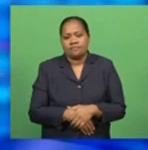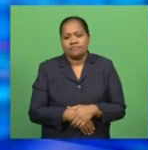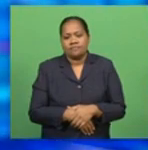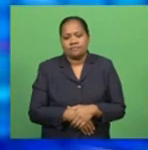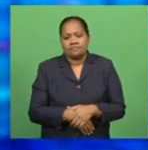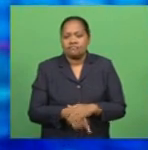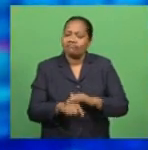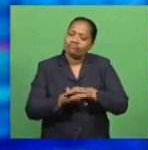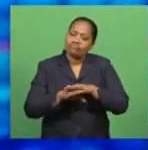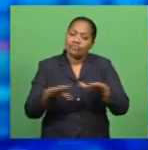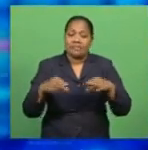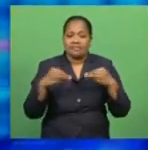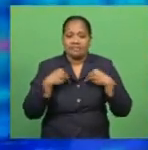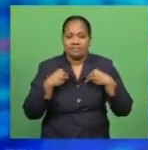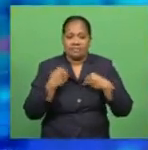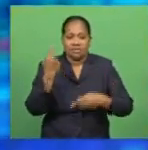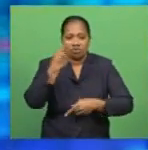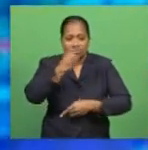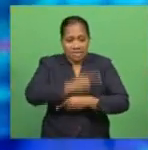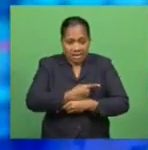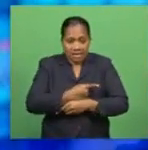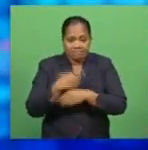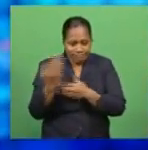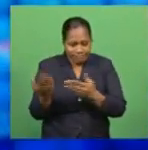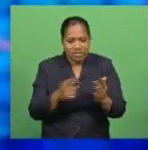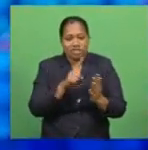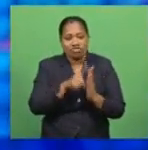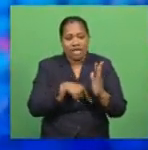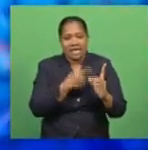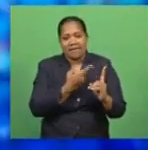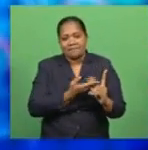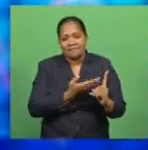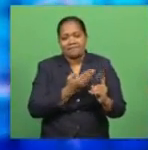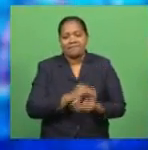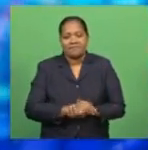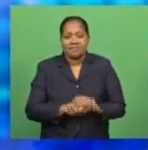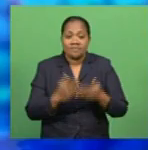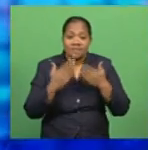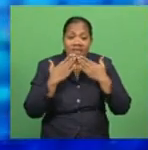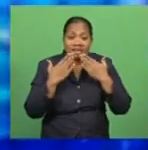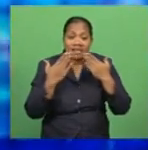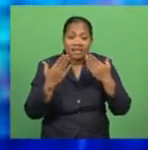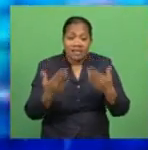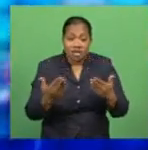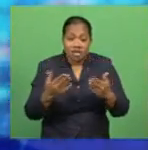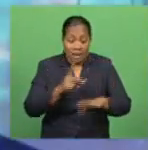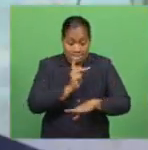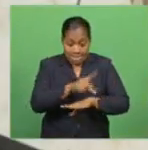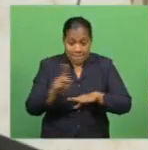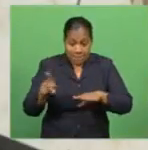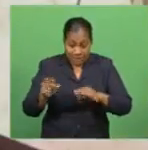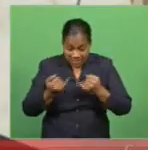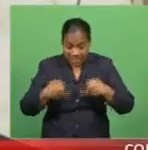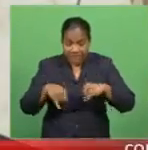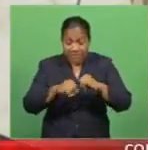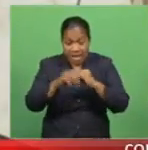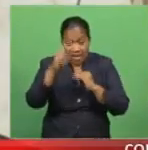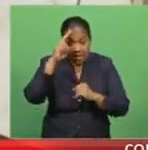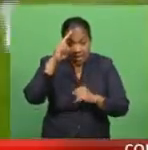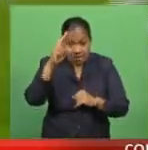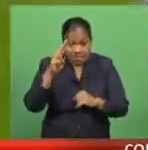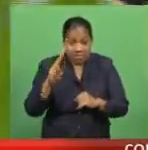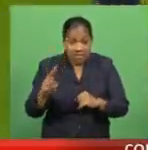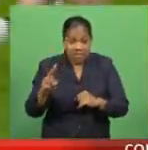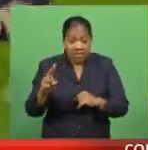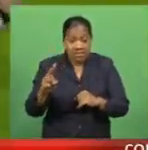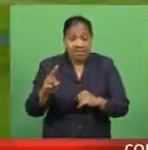That's it from Business Tonight. Back to Jackie with the latest in sports. Thanks so much for that, Whitney. In Sports Tonight, Pacific